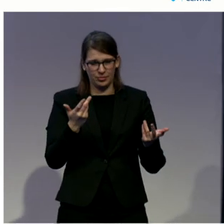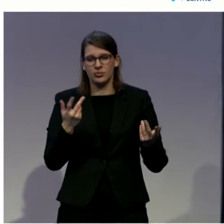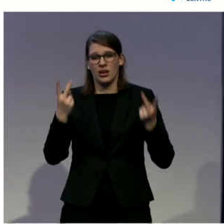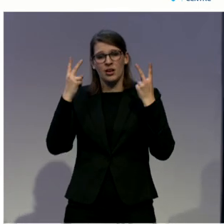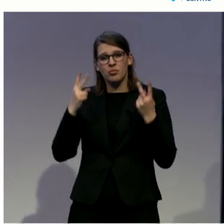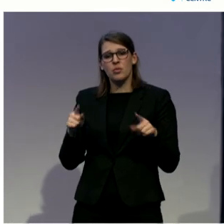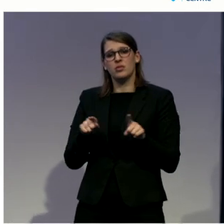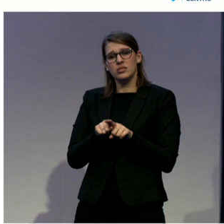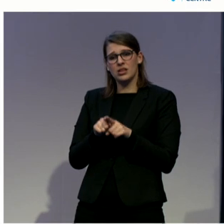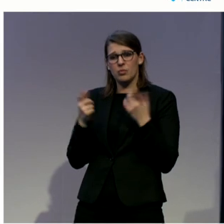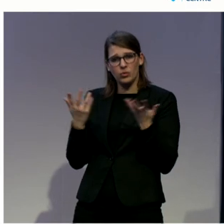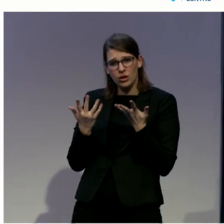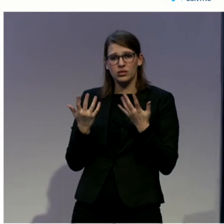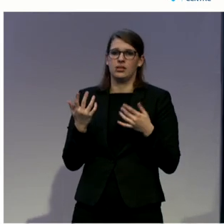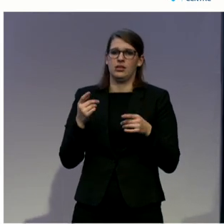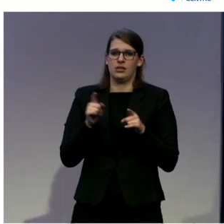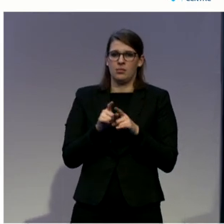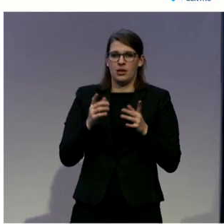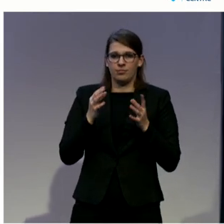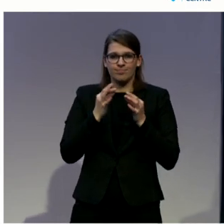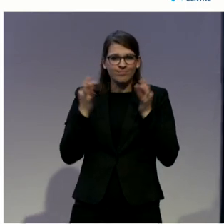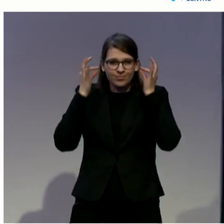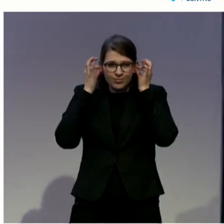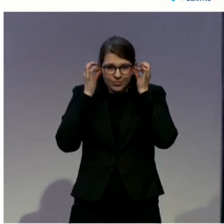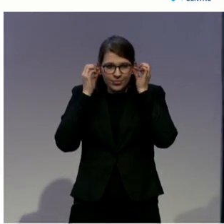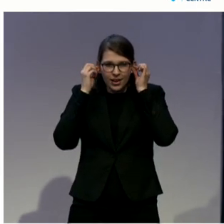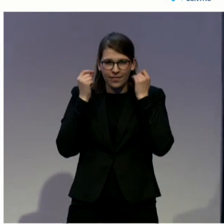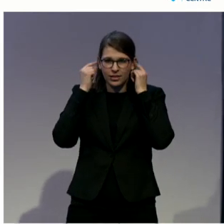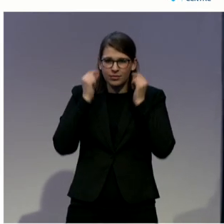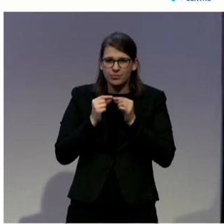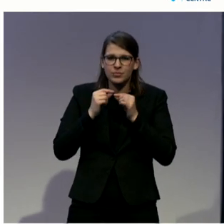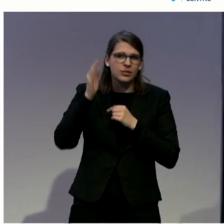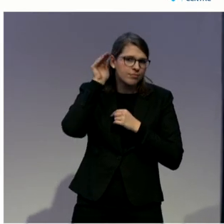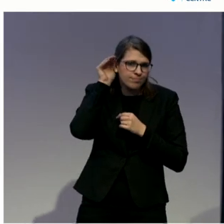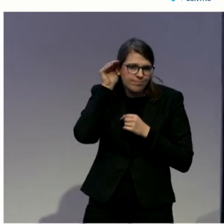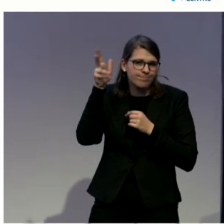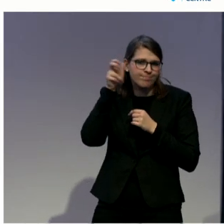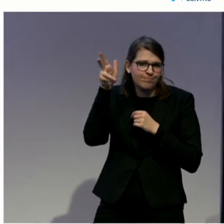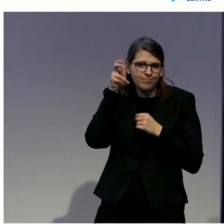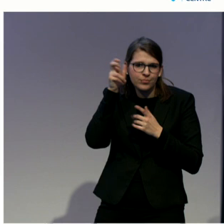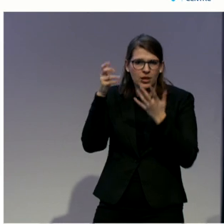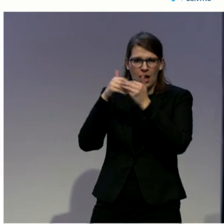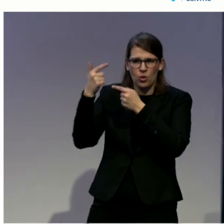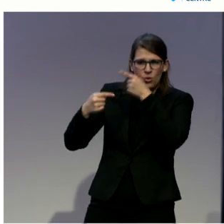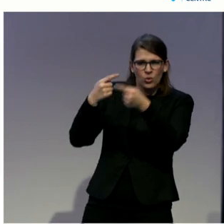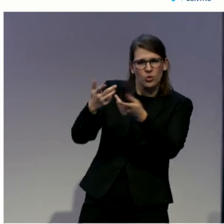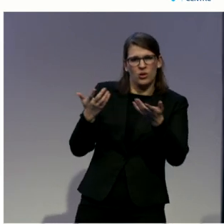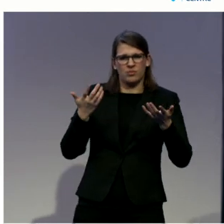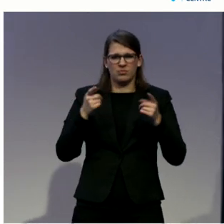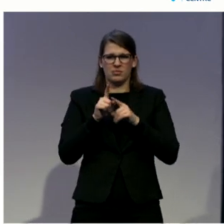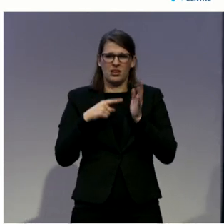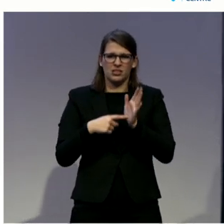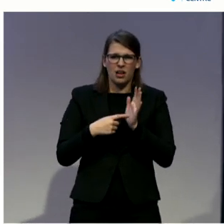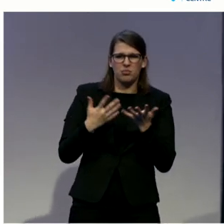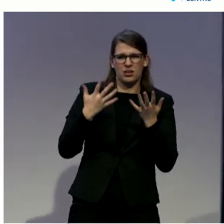magnifiers to aid those with sight and hearing impairment for use in the courtroom and also in the jury deliberation room.